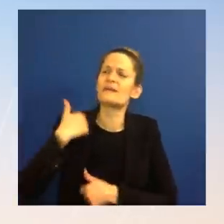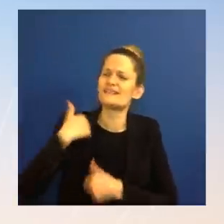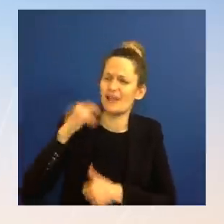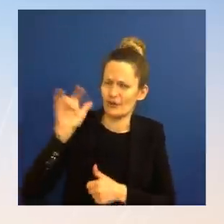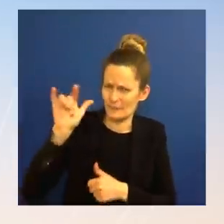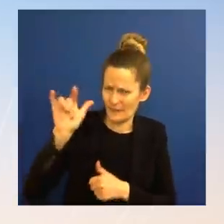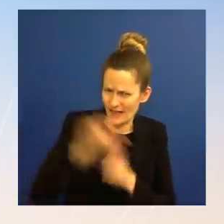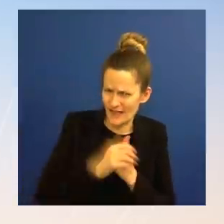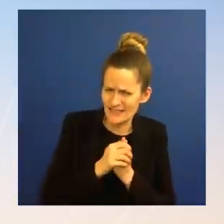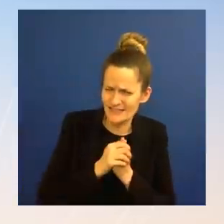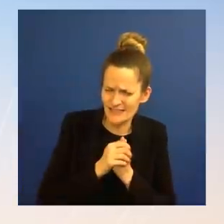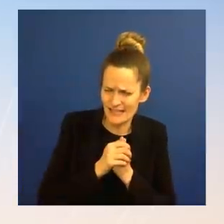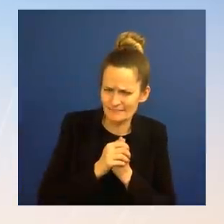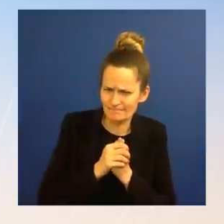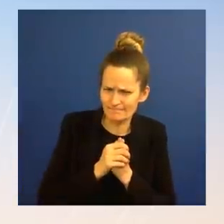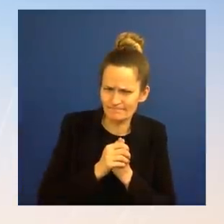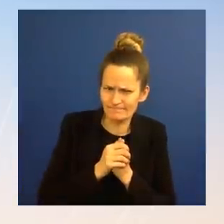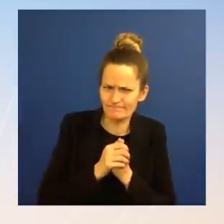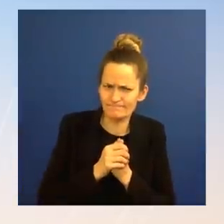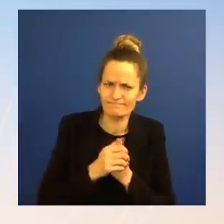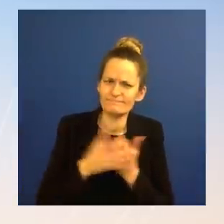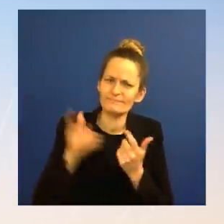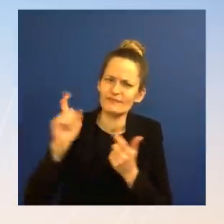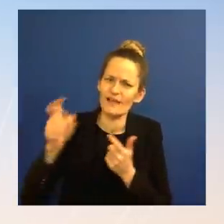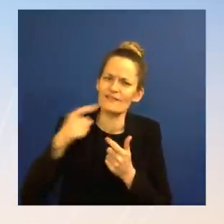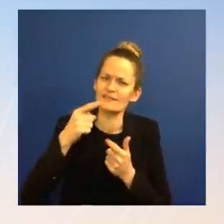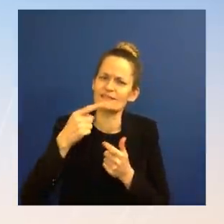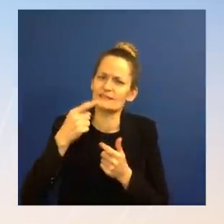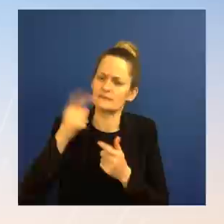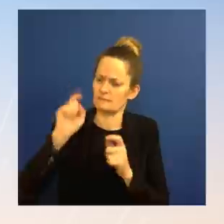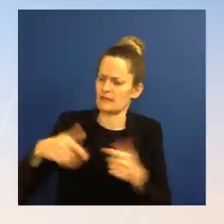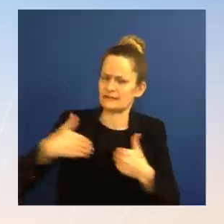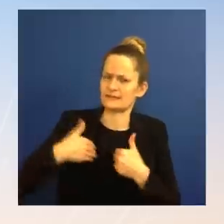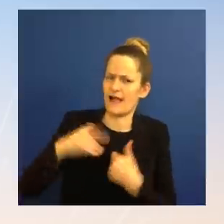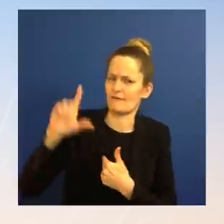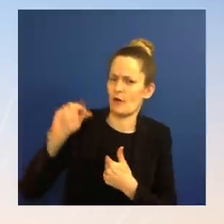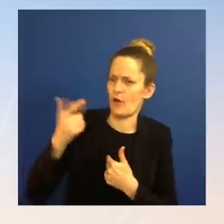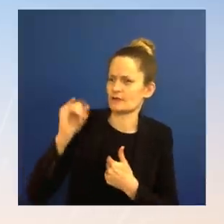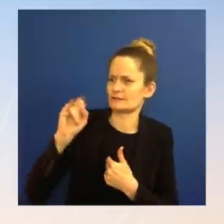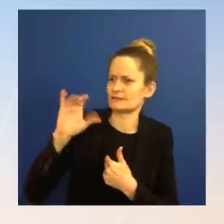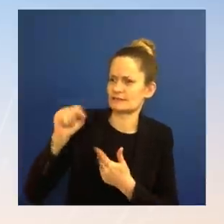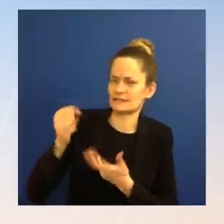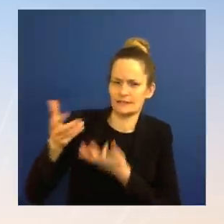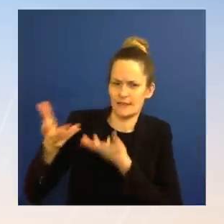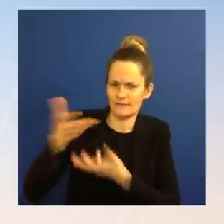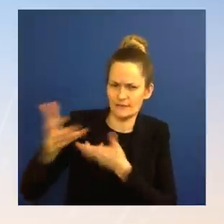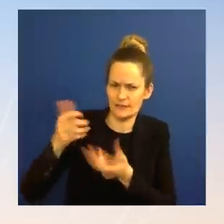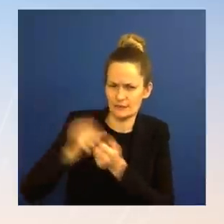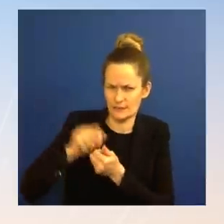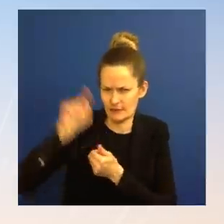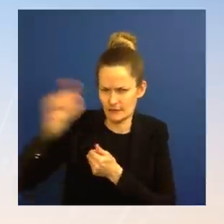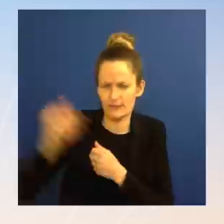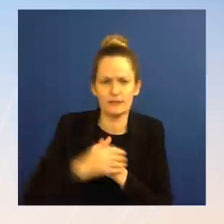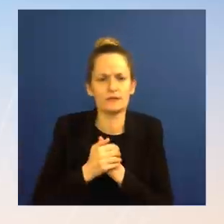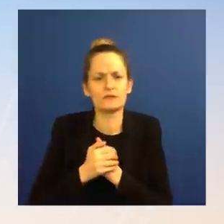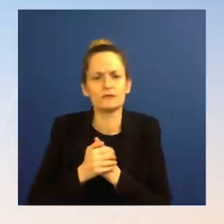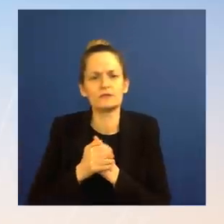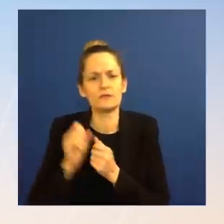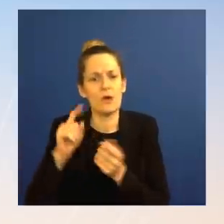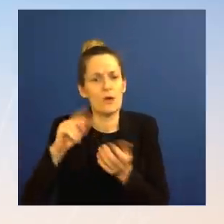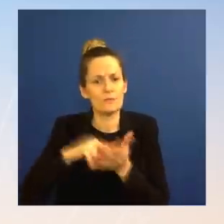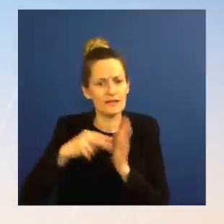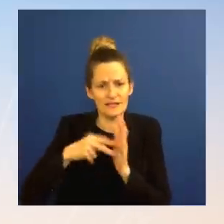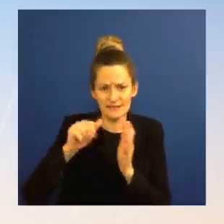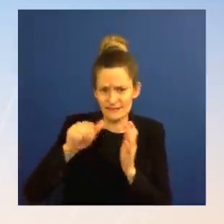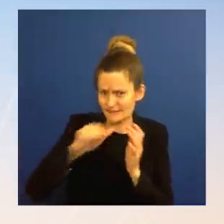discussions with military officials. So this issue is not a priority, is not going to be part of the Vice President's discussions with the folks? I would expect it's going to happen